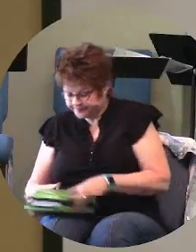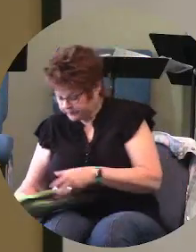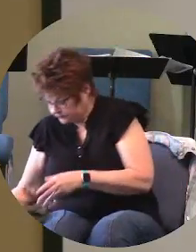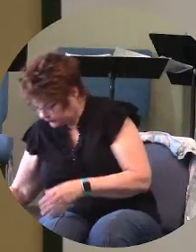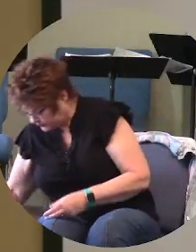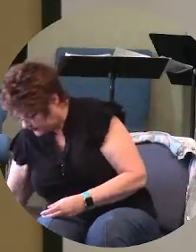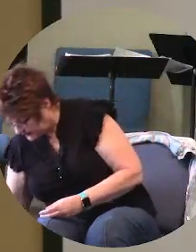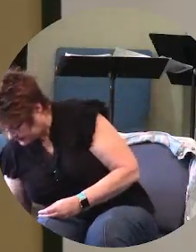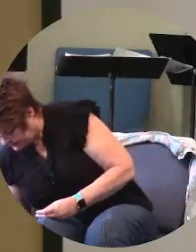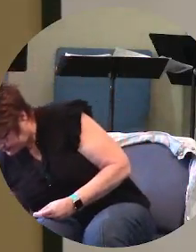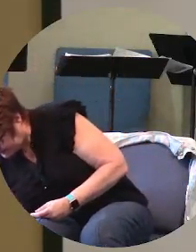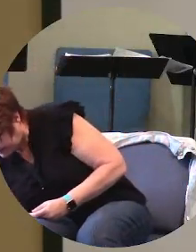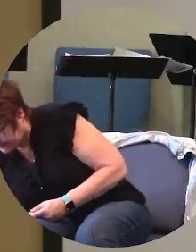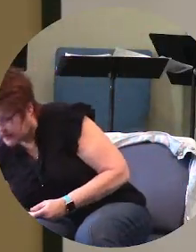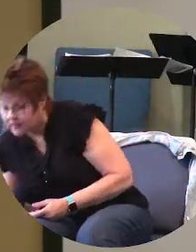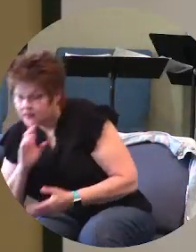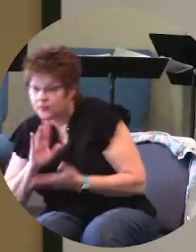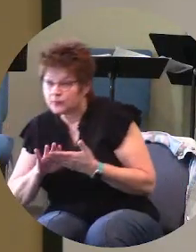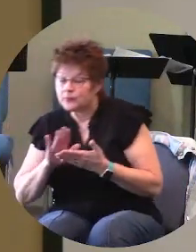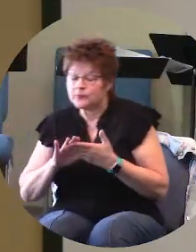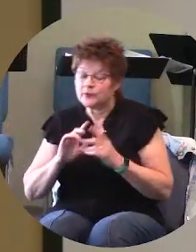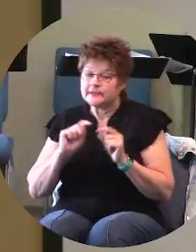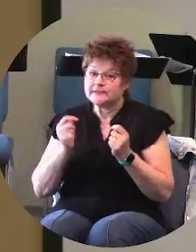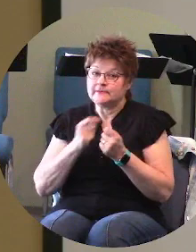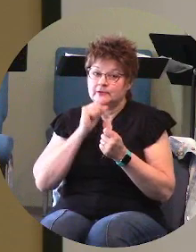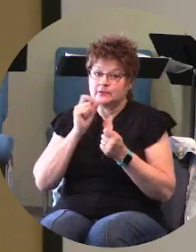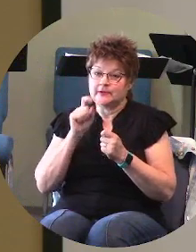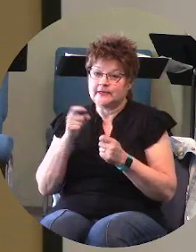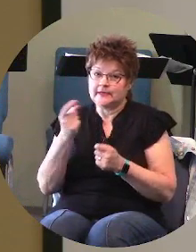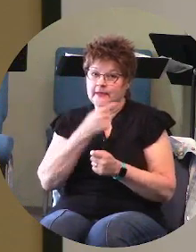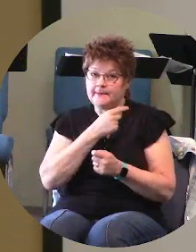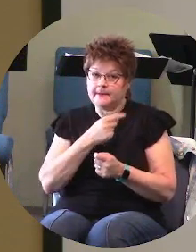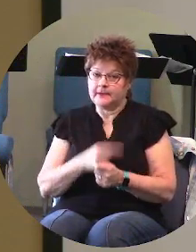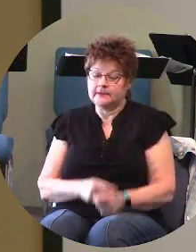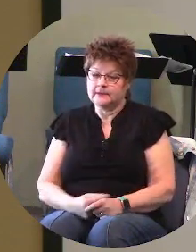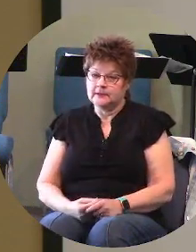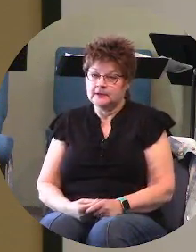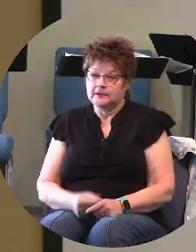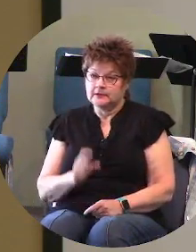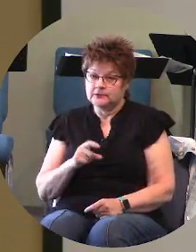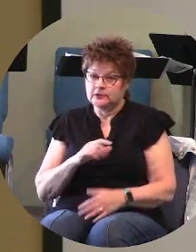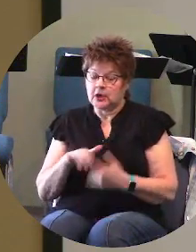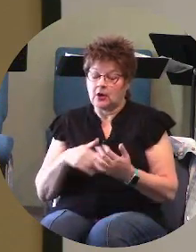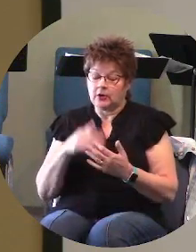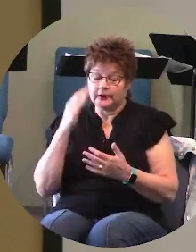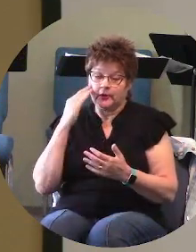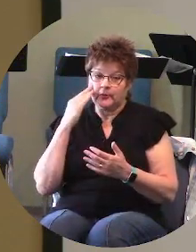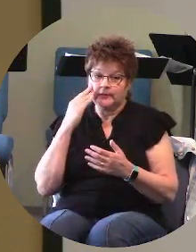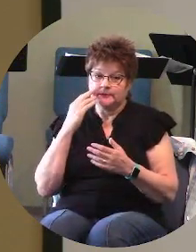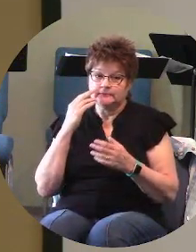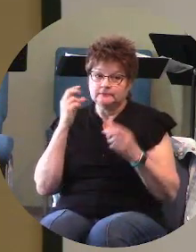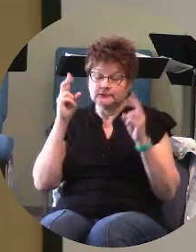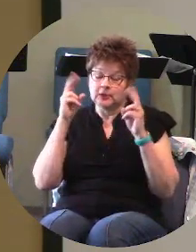have to come up we're going to sing a hymn of invitation which you probably all know what it's just as i am